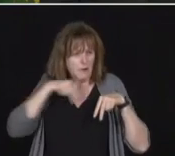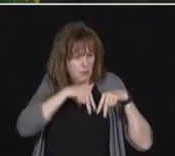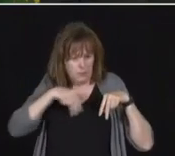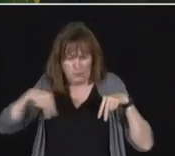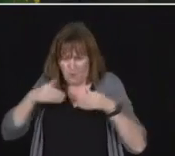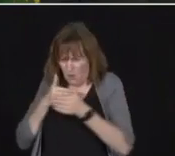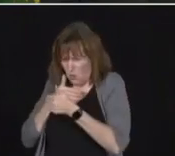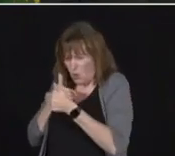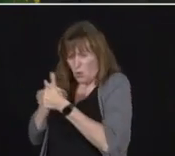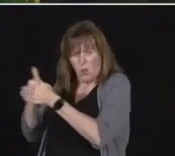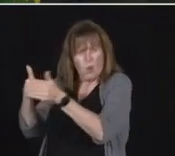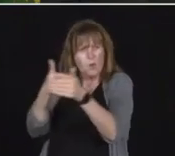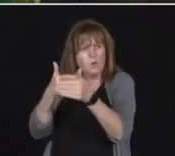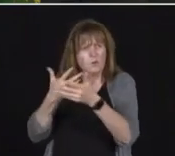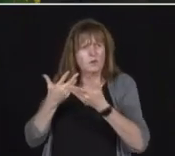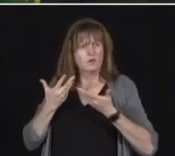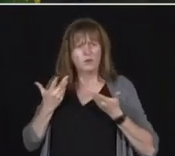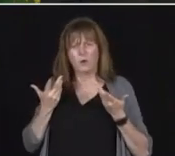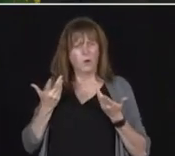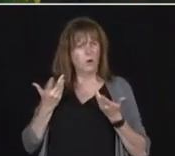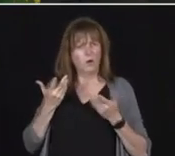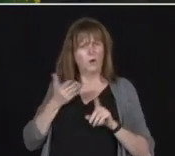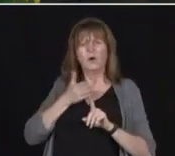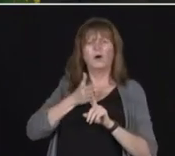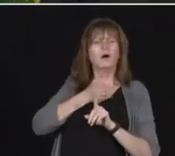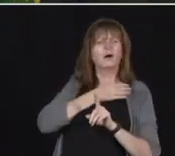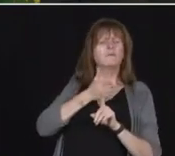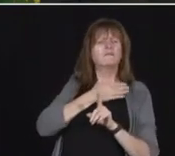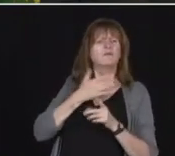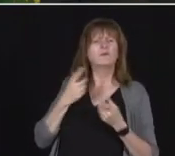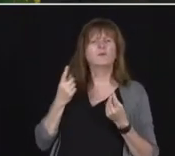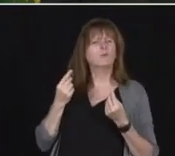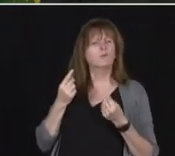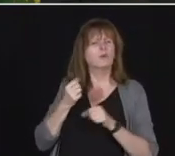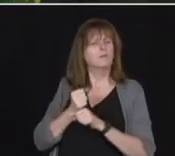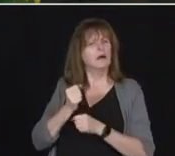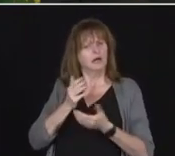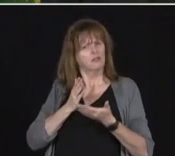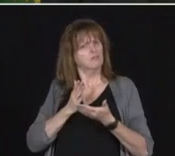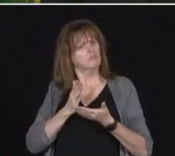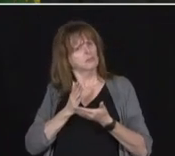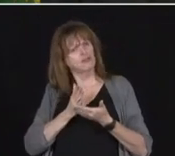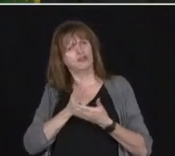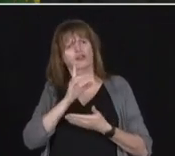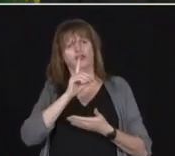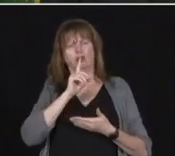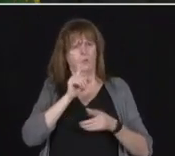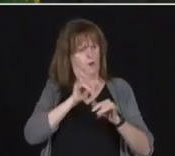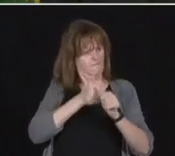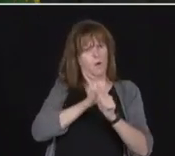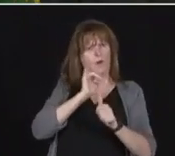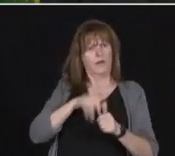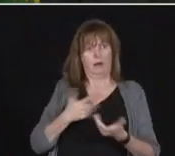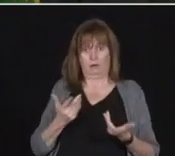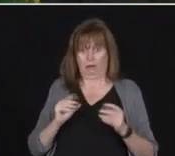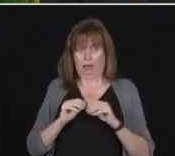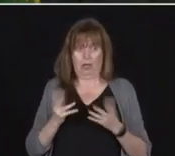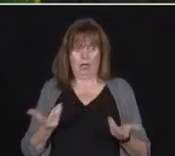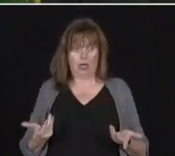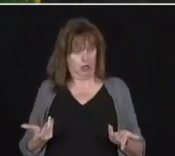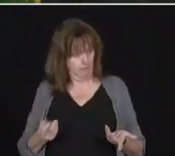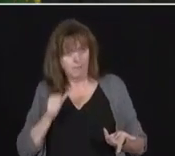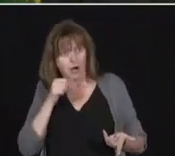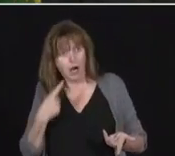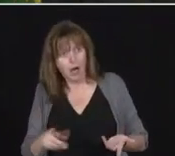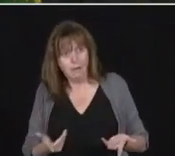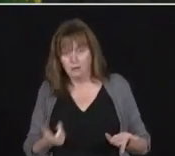preventative precautions were taken? Because clearly there weren't enough. And were they given PPE prior? And